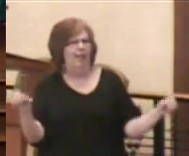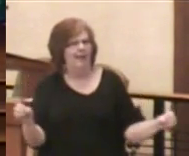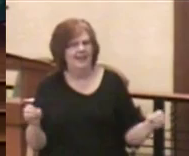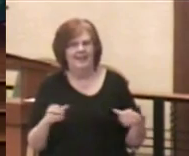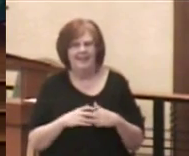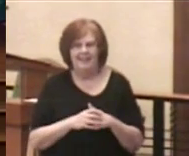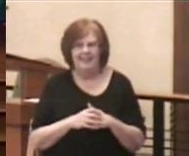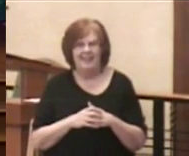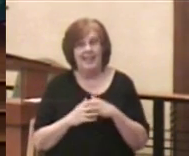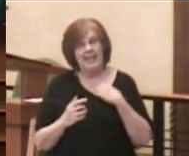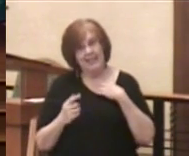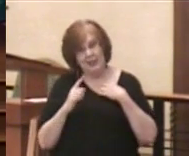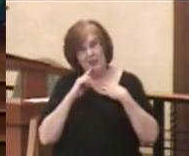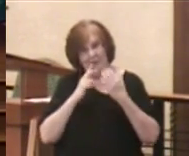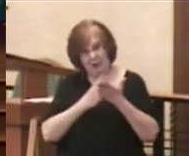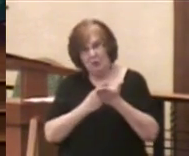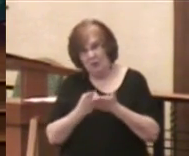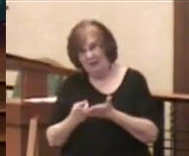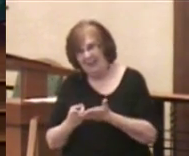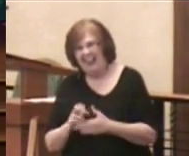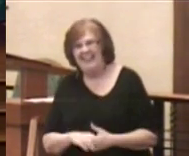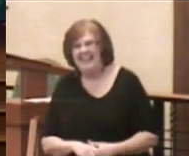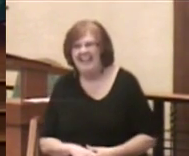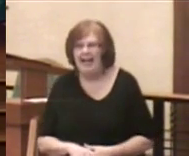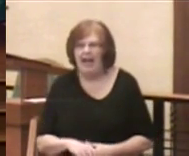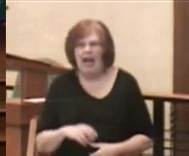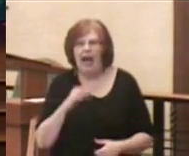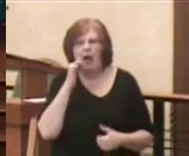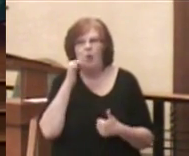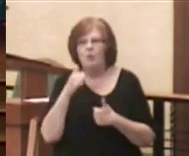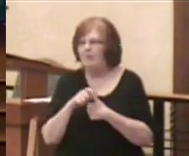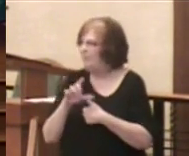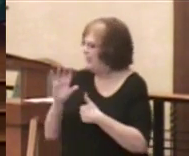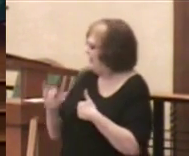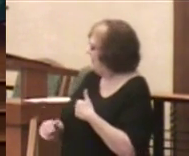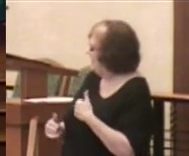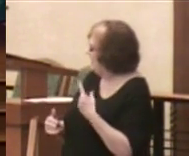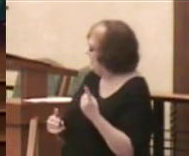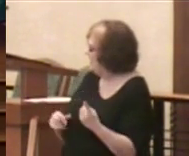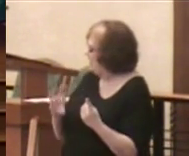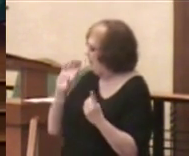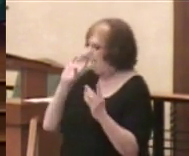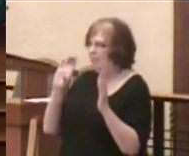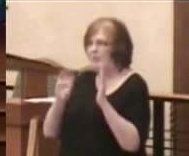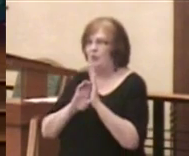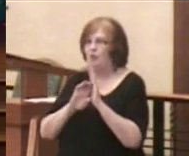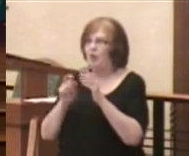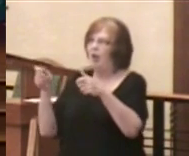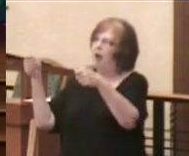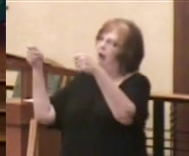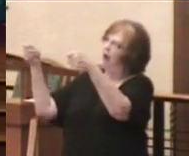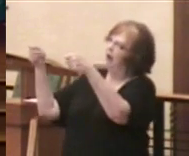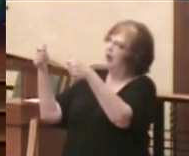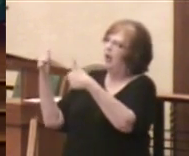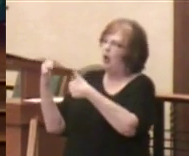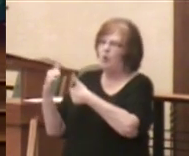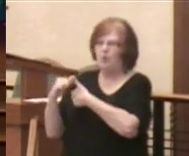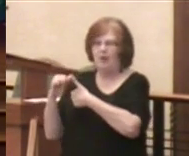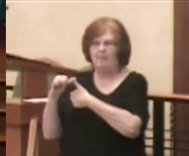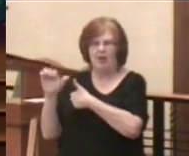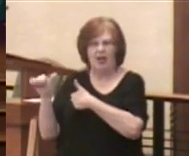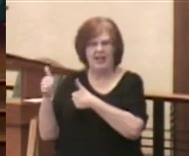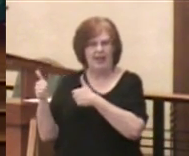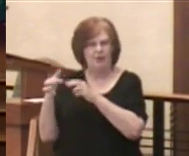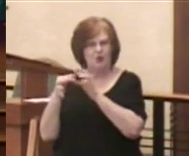To be truthful, I do not remember where this particular picture hung, but I do remember where another